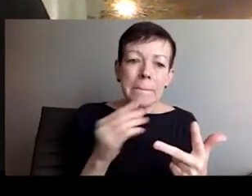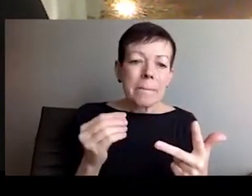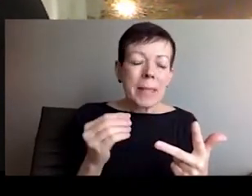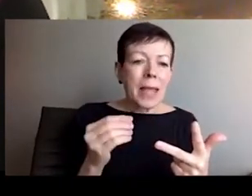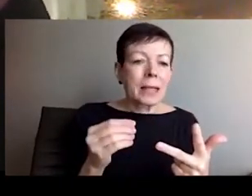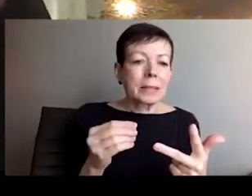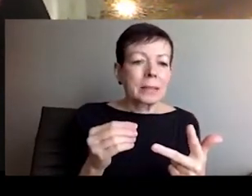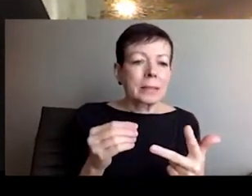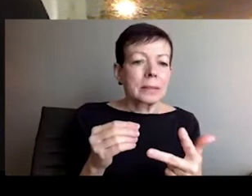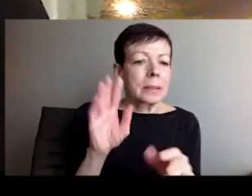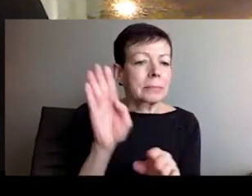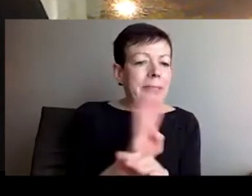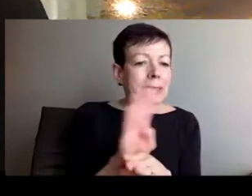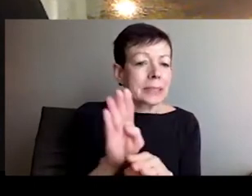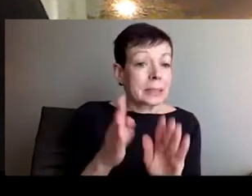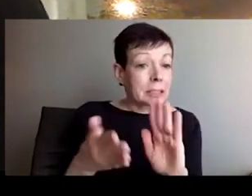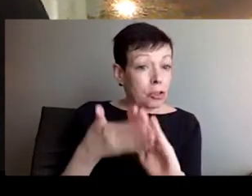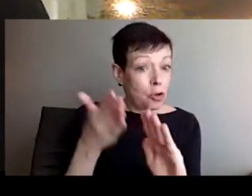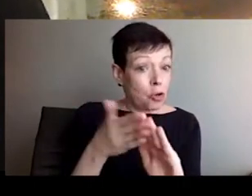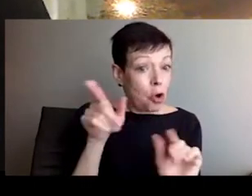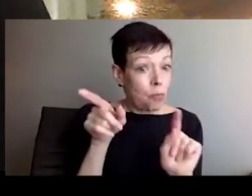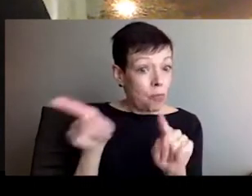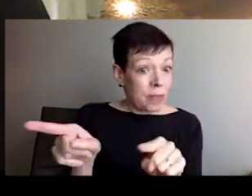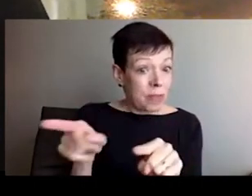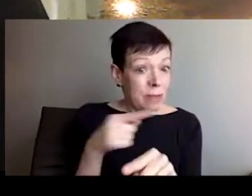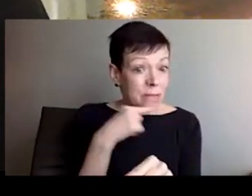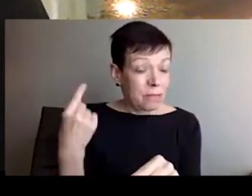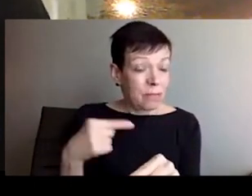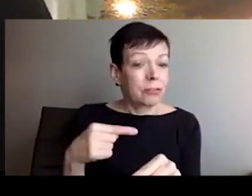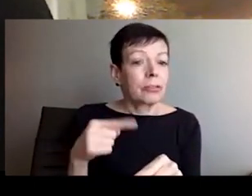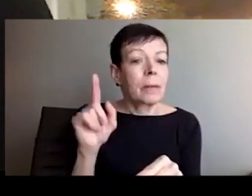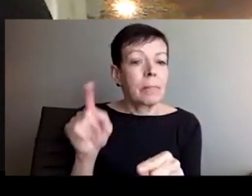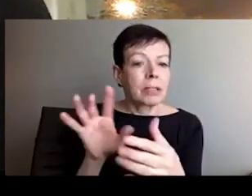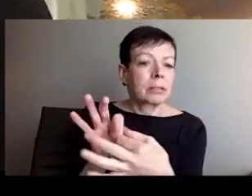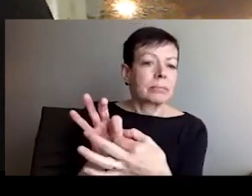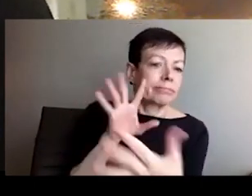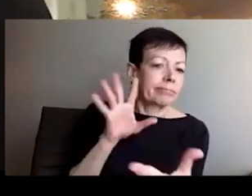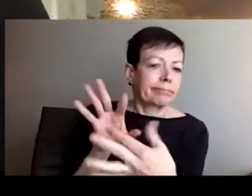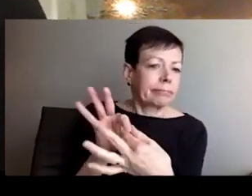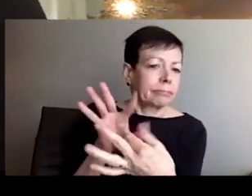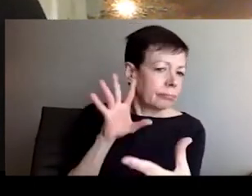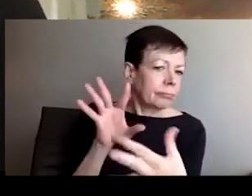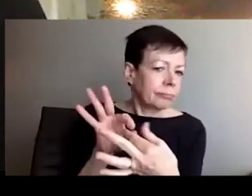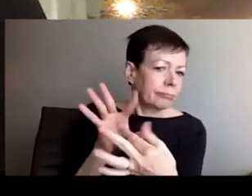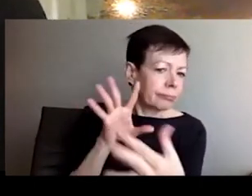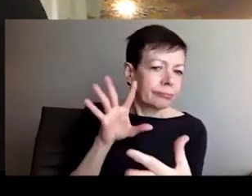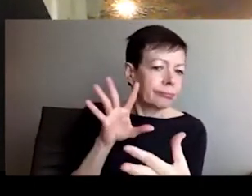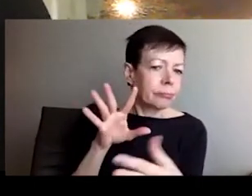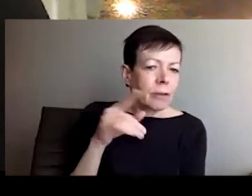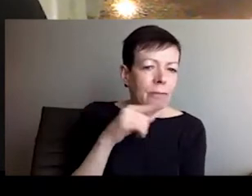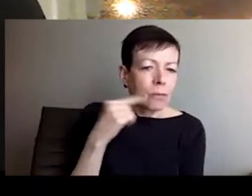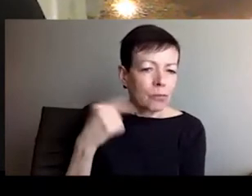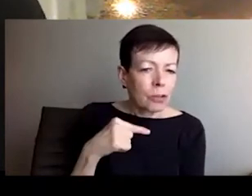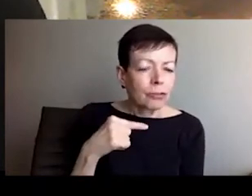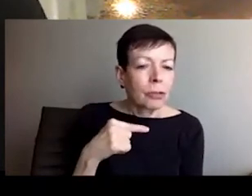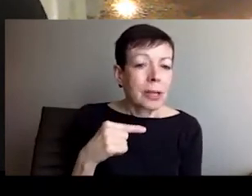operation. So I think what can change this situation is the number